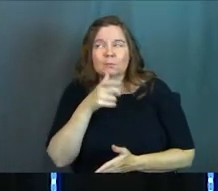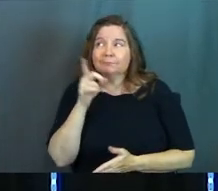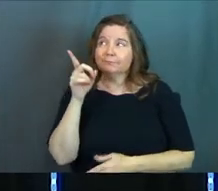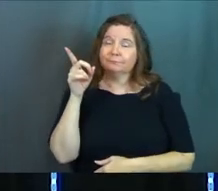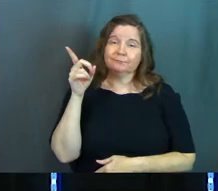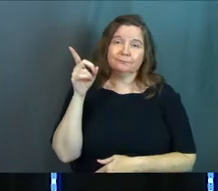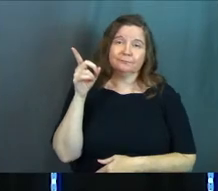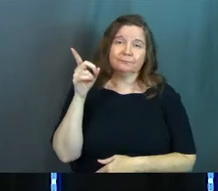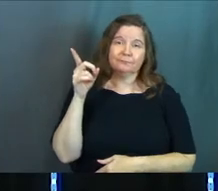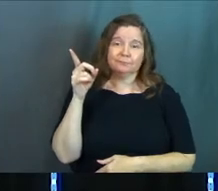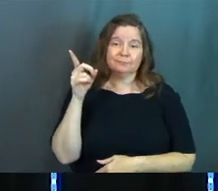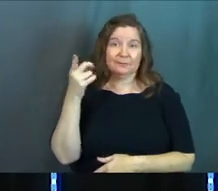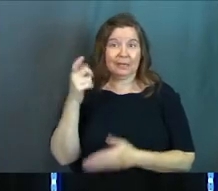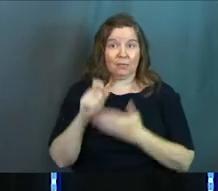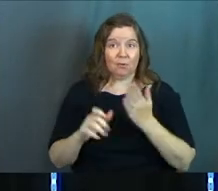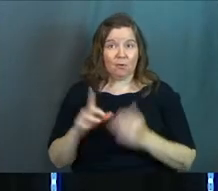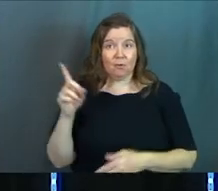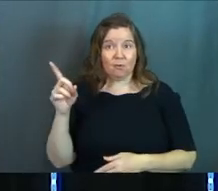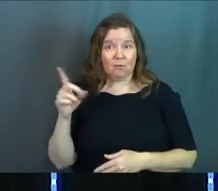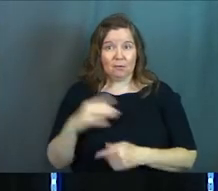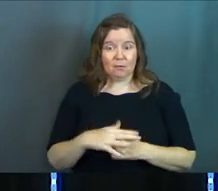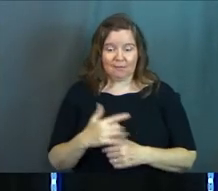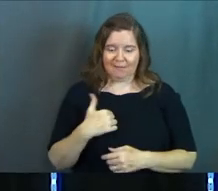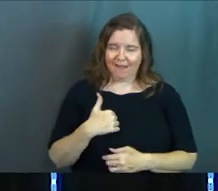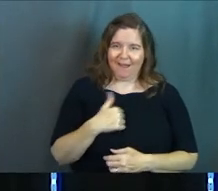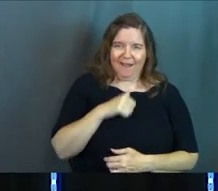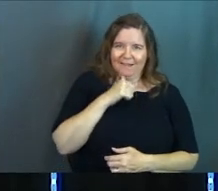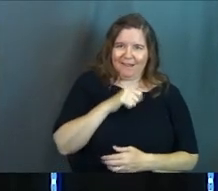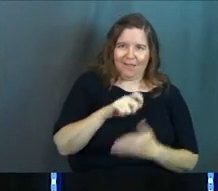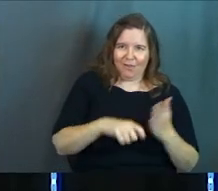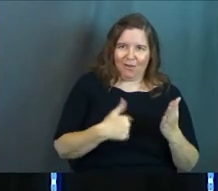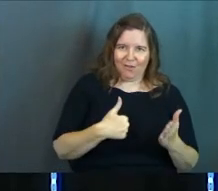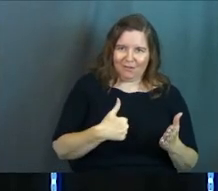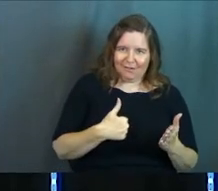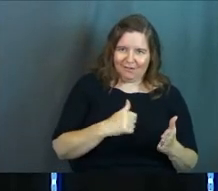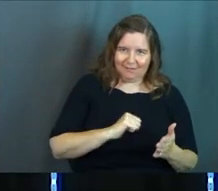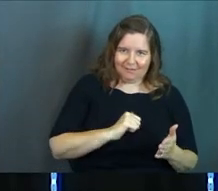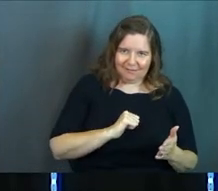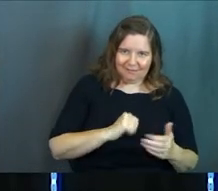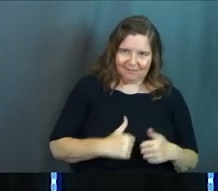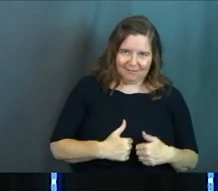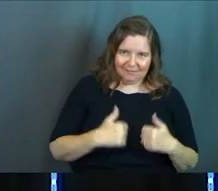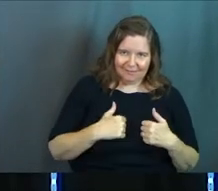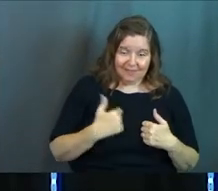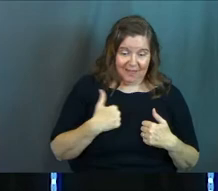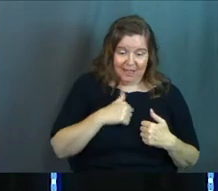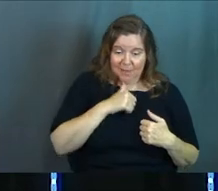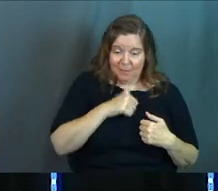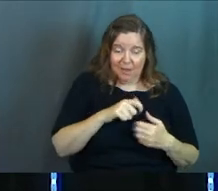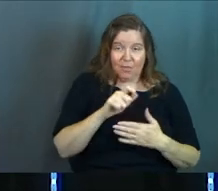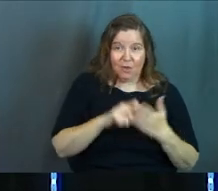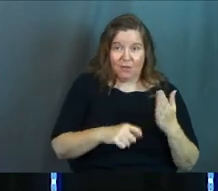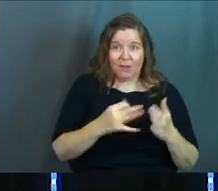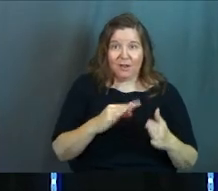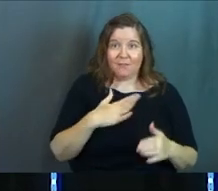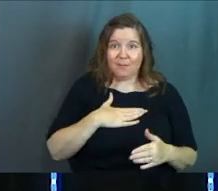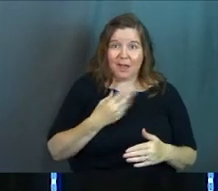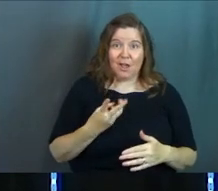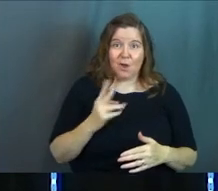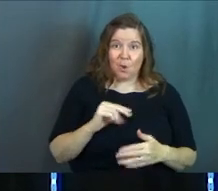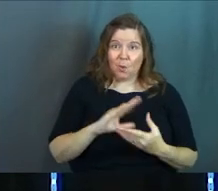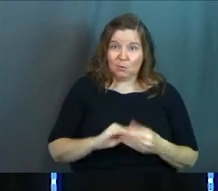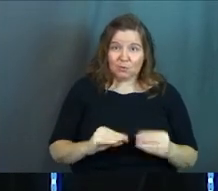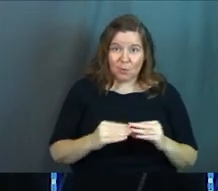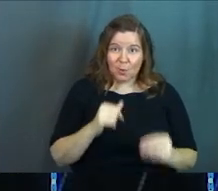He's the author. Say he's the author. I'm not the author. I'm not the author of my